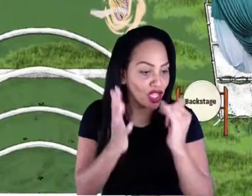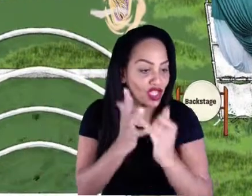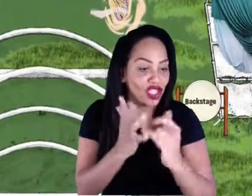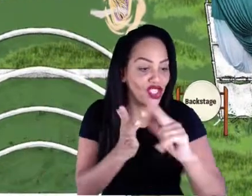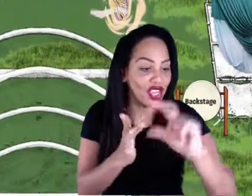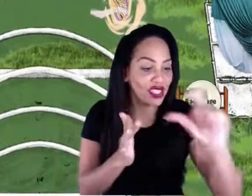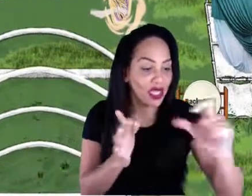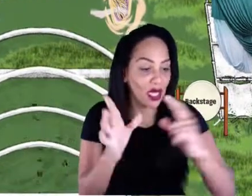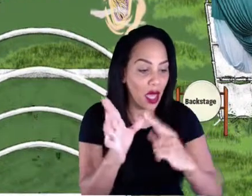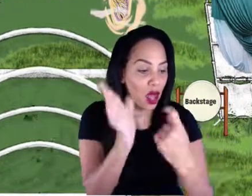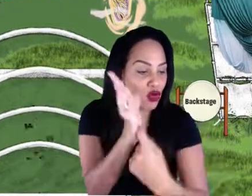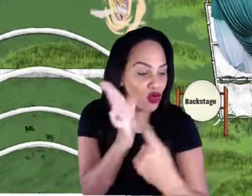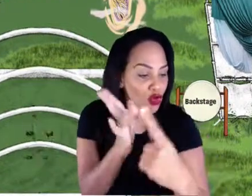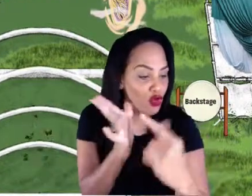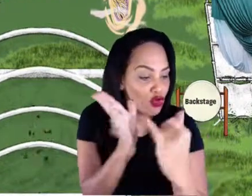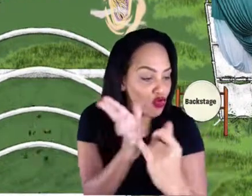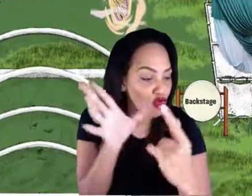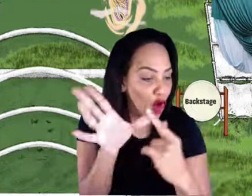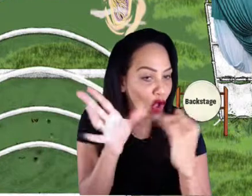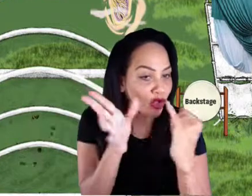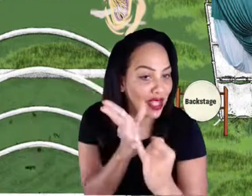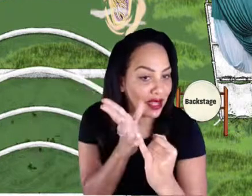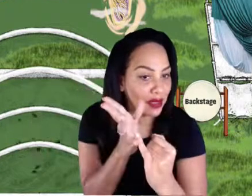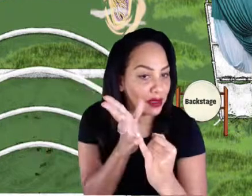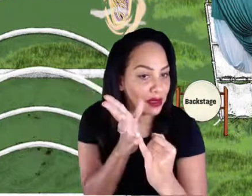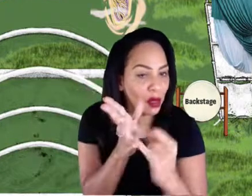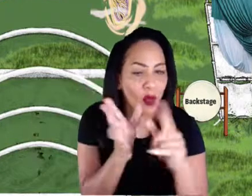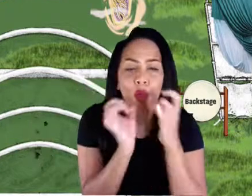a wonderful artist. She's of Brazilian heritage.